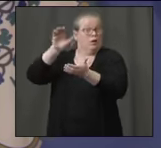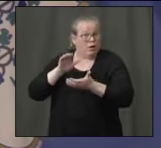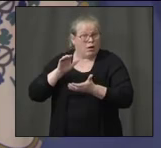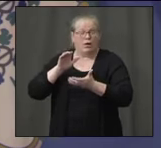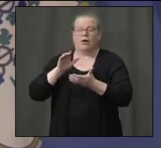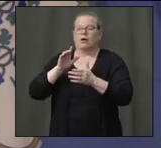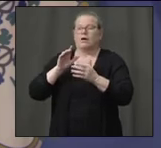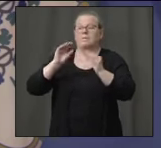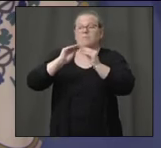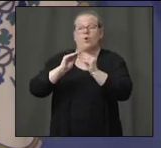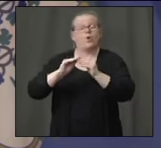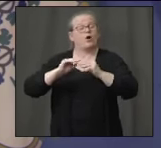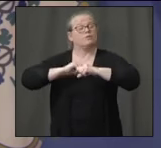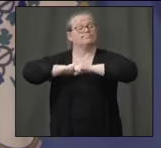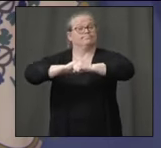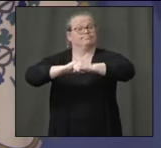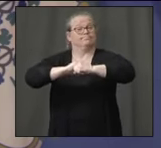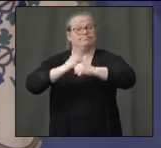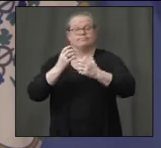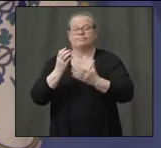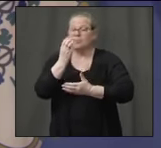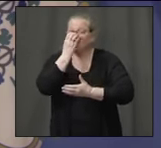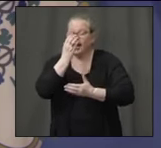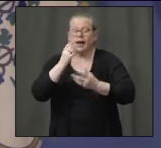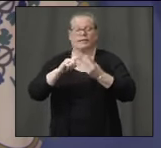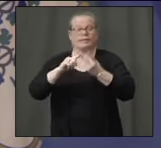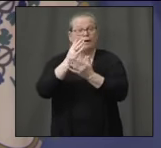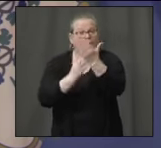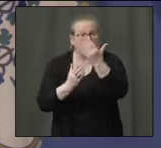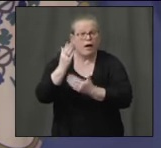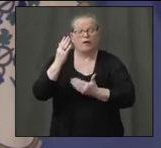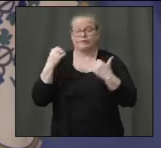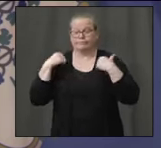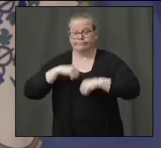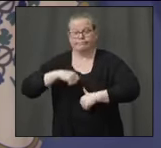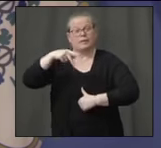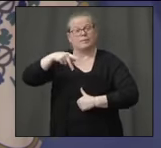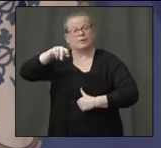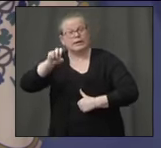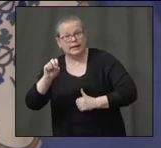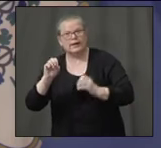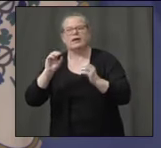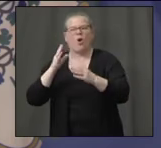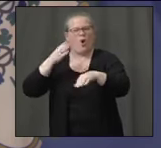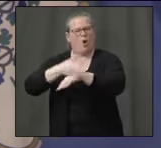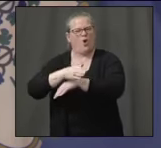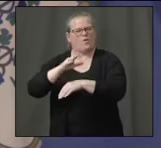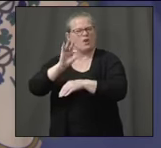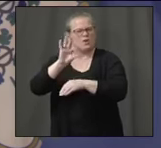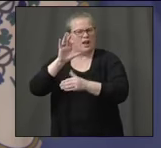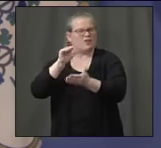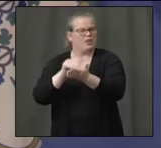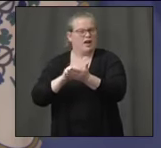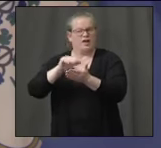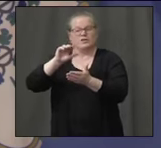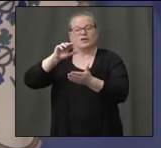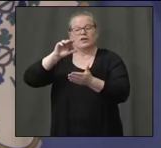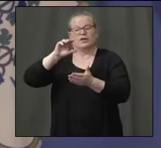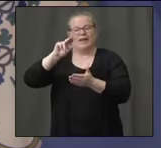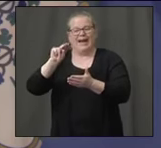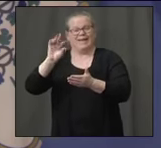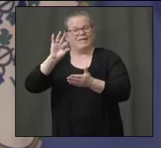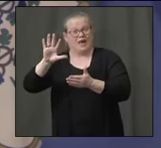over 100,000 new N95 masks, doing those for our nursing homes in particular. Two million surgical